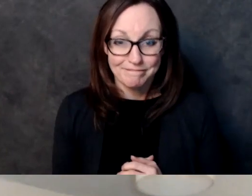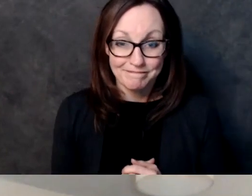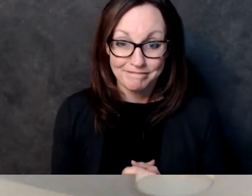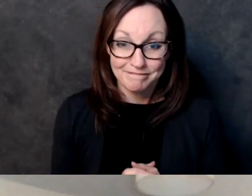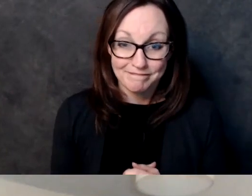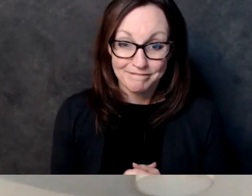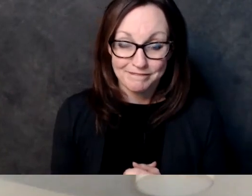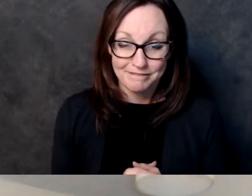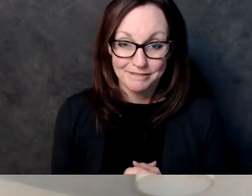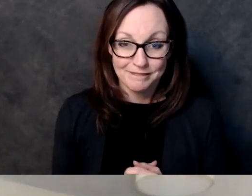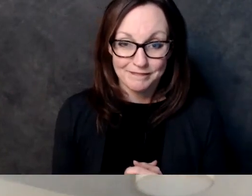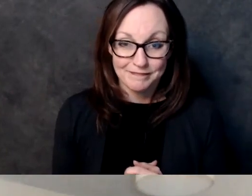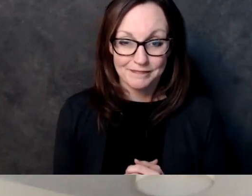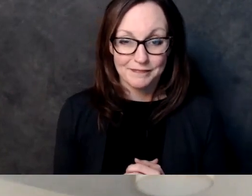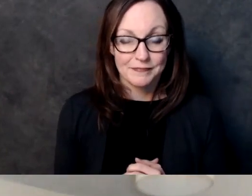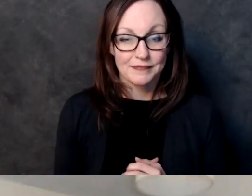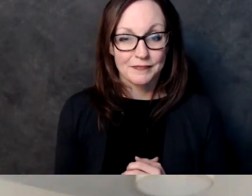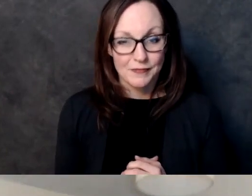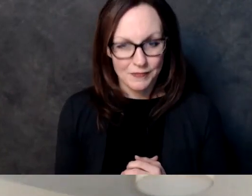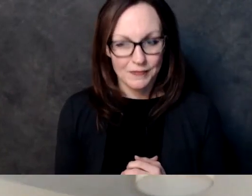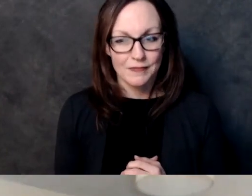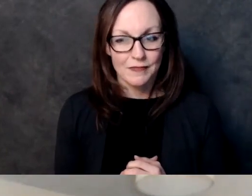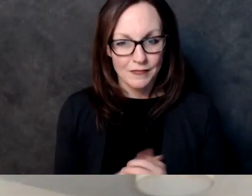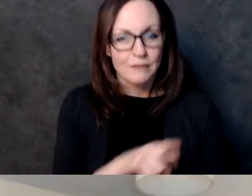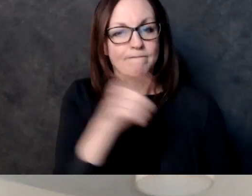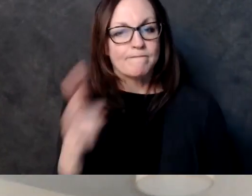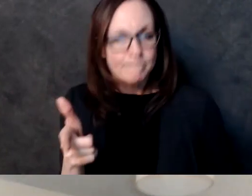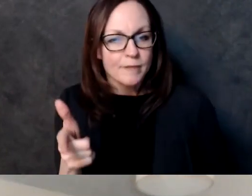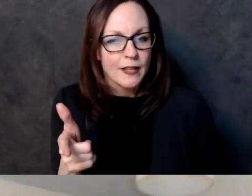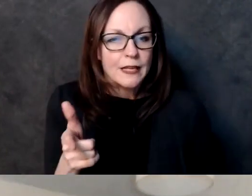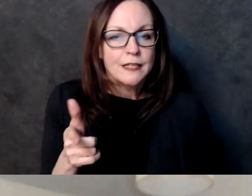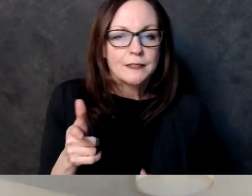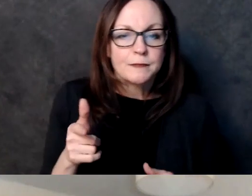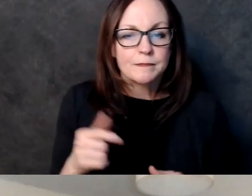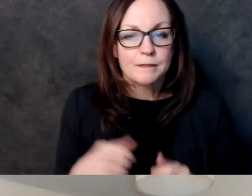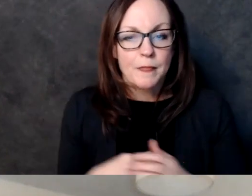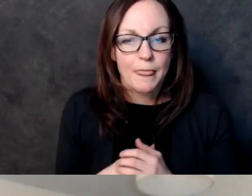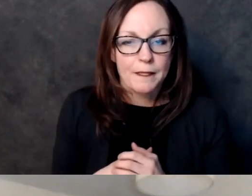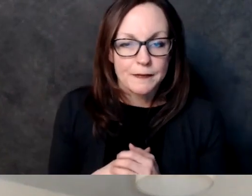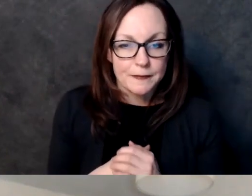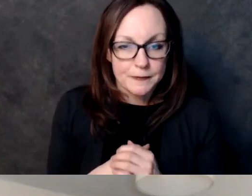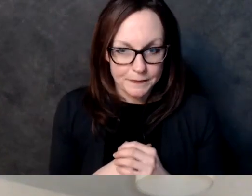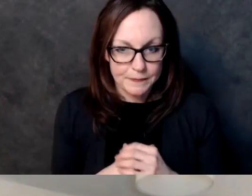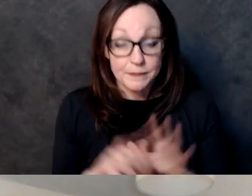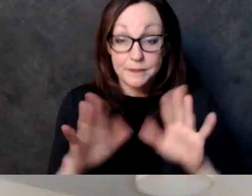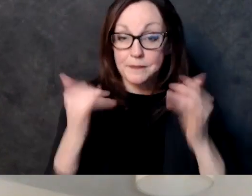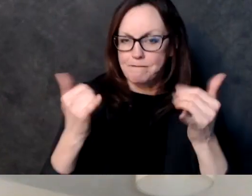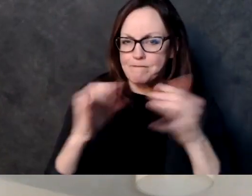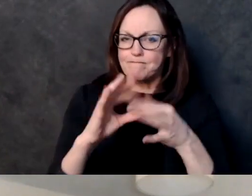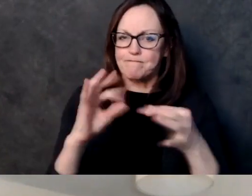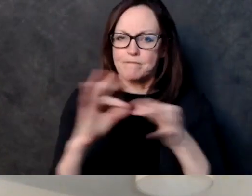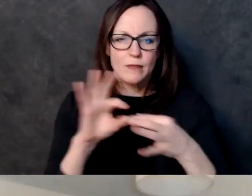support the redrawing of gerrymandered maps yes and actually we have to do it regardless um so we are in a census here right now